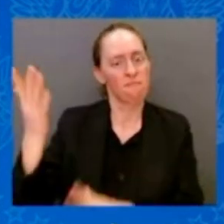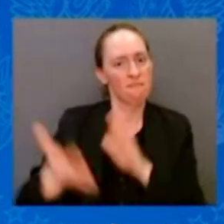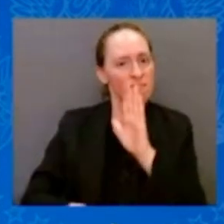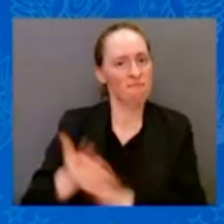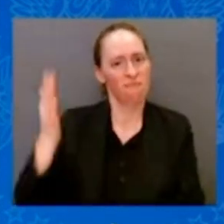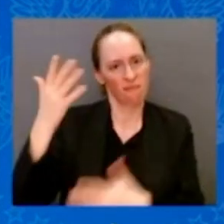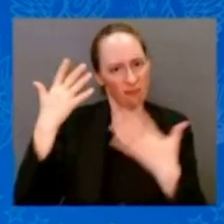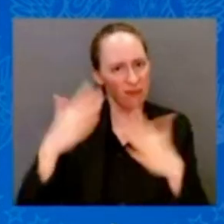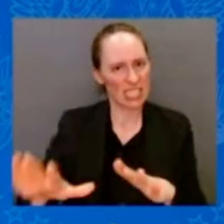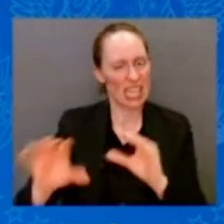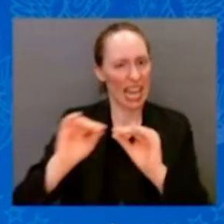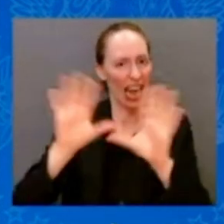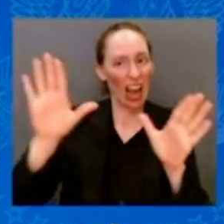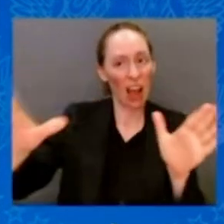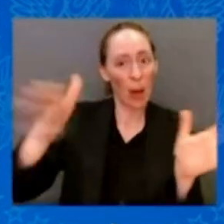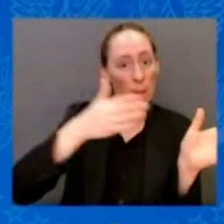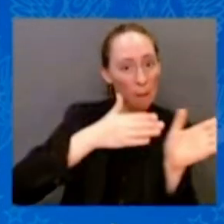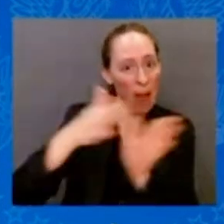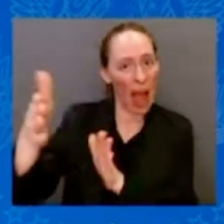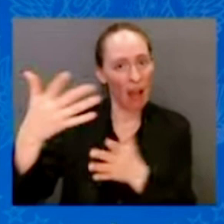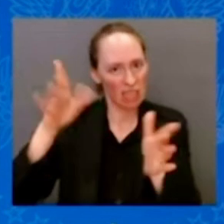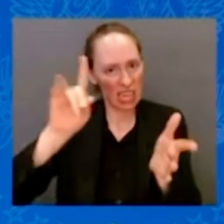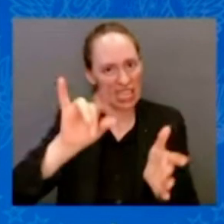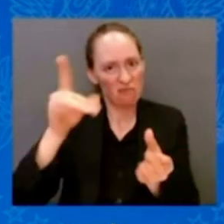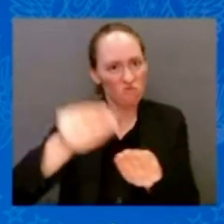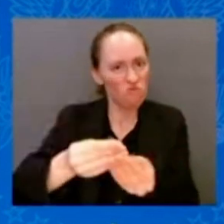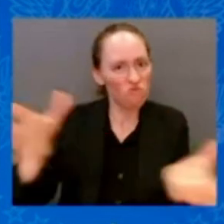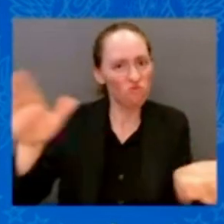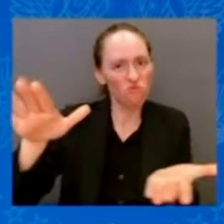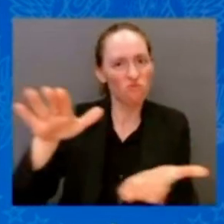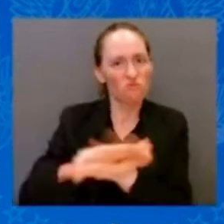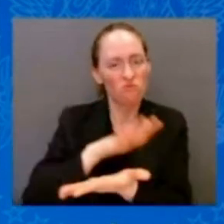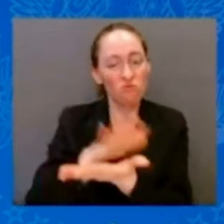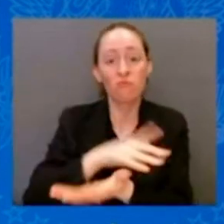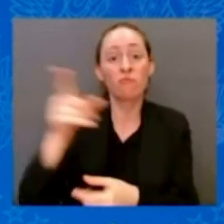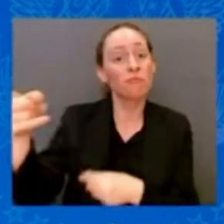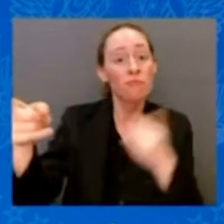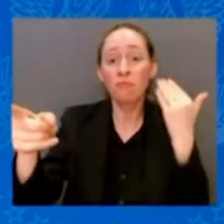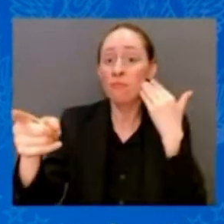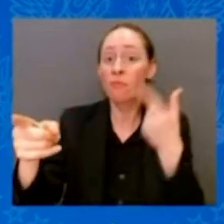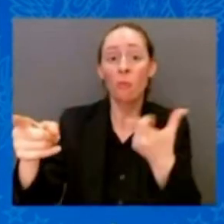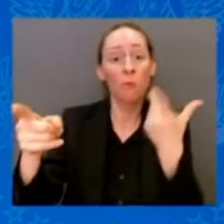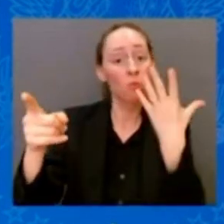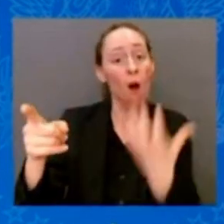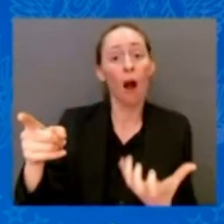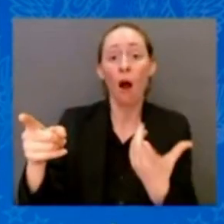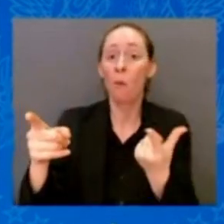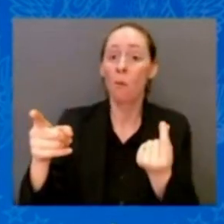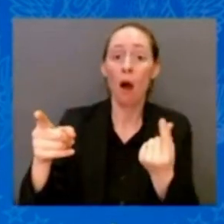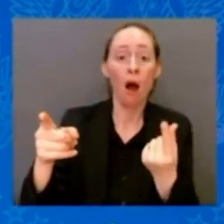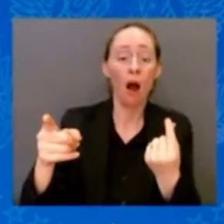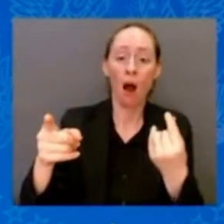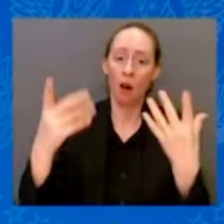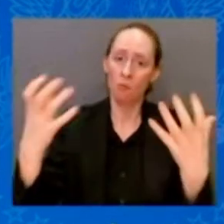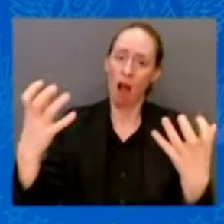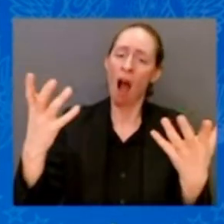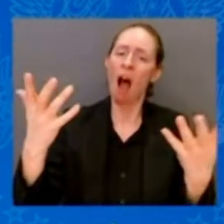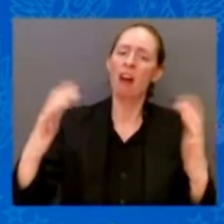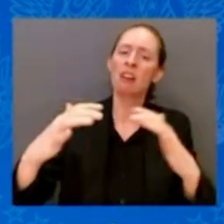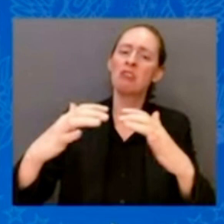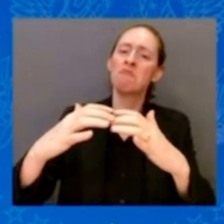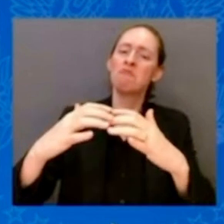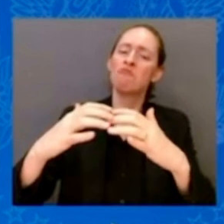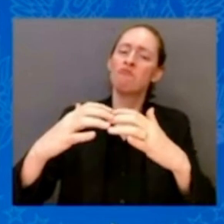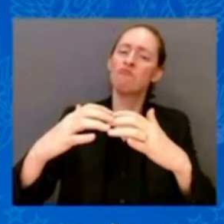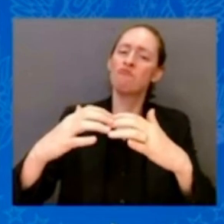meaning if you don't reauthorize it, it goes away. Sunset Social Security and Medicare every five years. Now, it's not likely to get voted